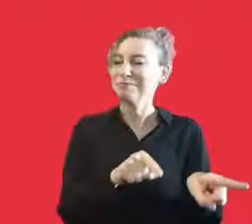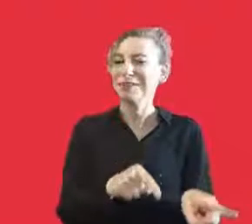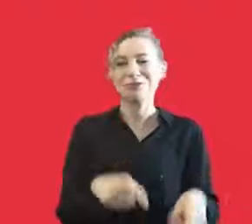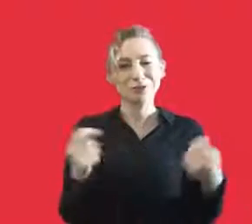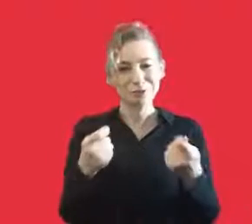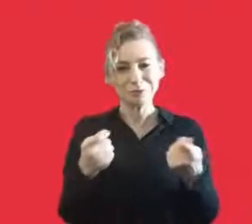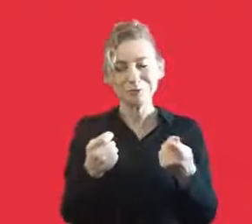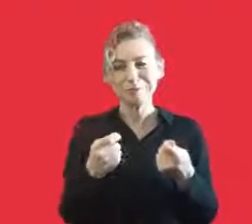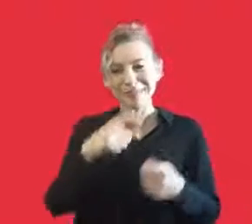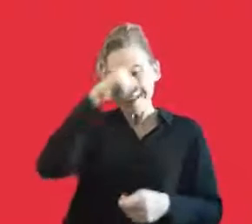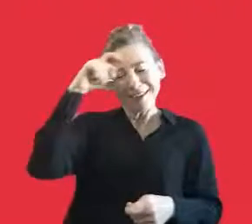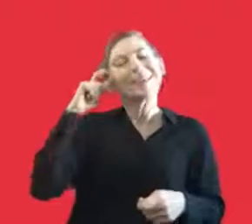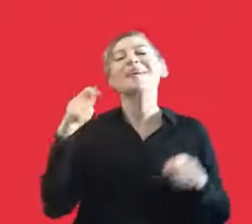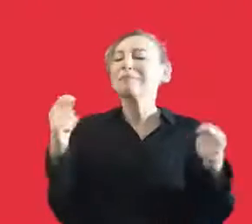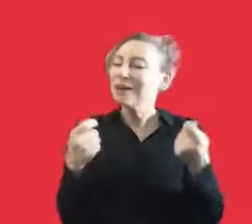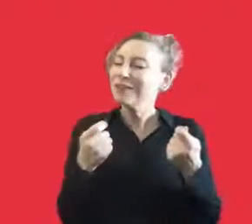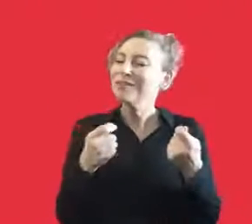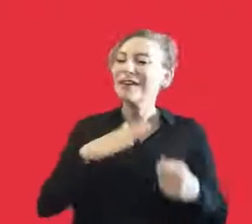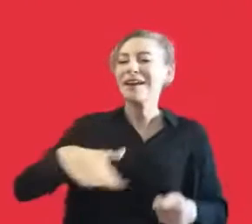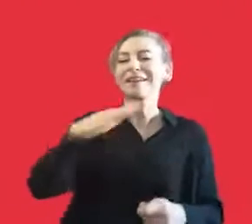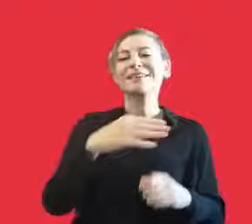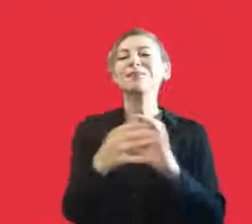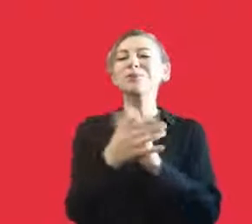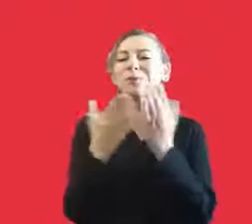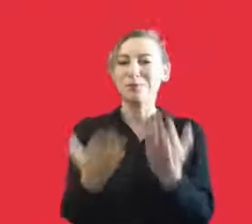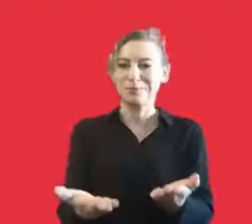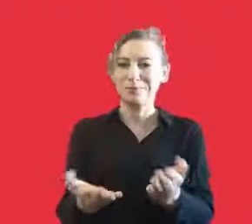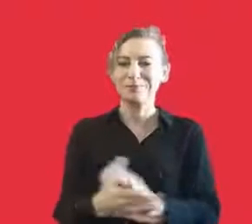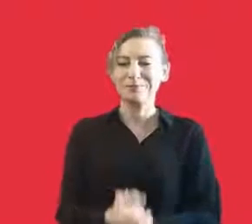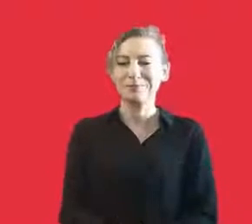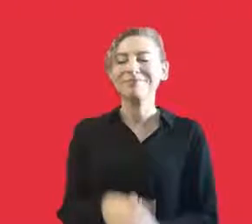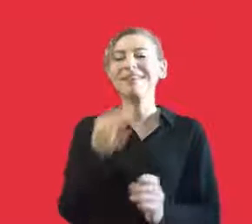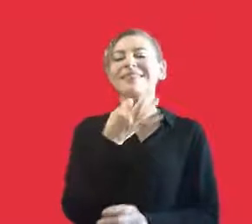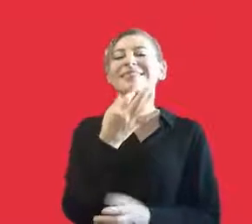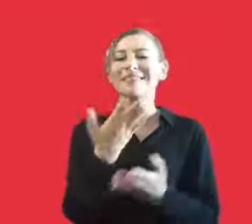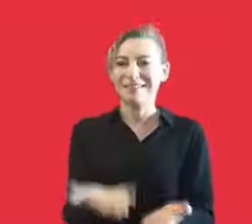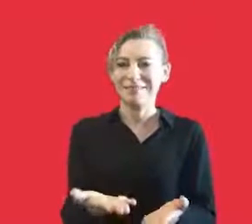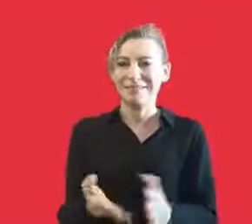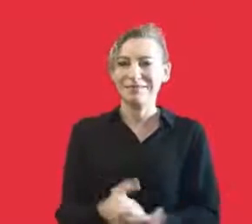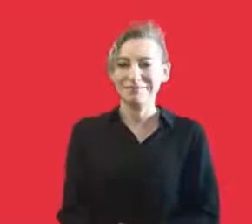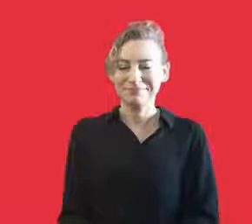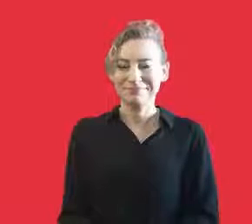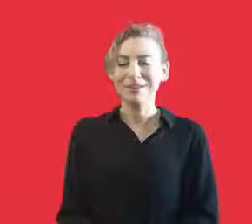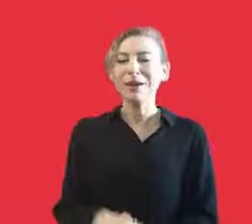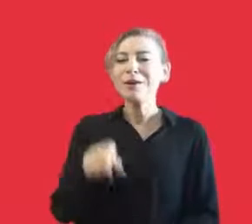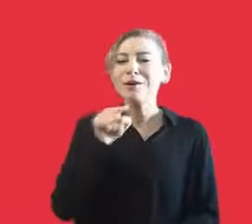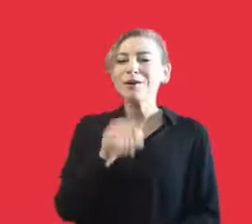been following all the speeches ever since the morning and I would like to congratulate everyone who has been here. Thank you.